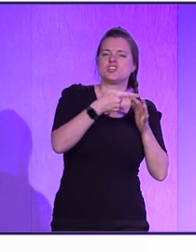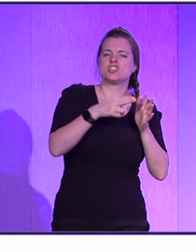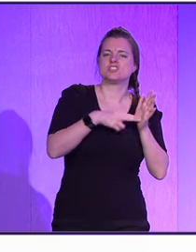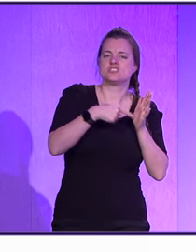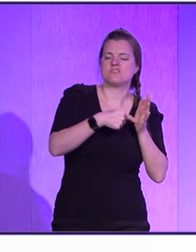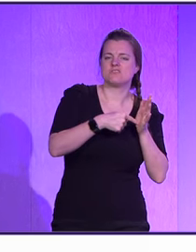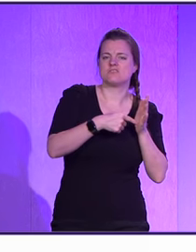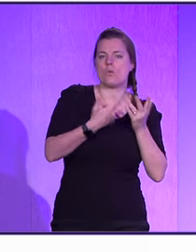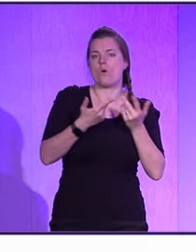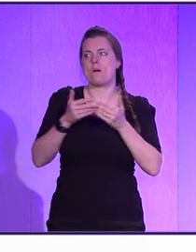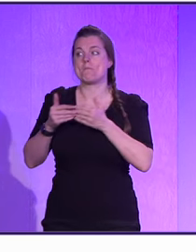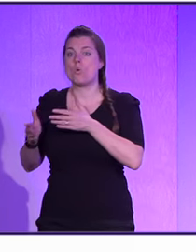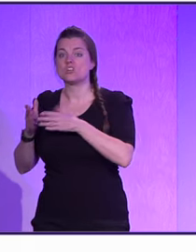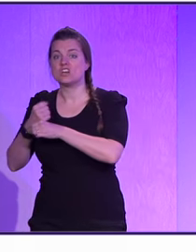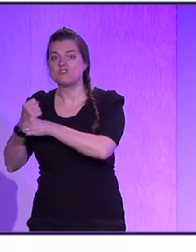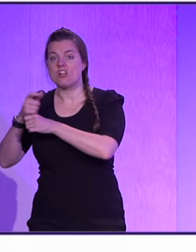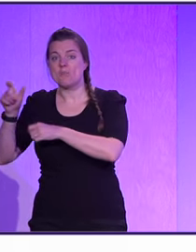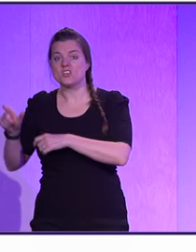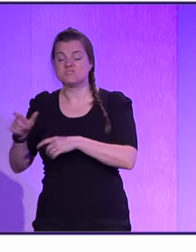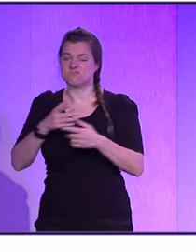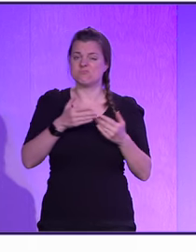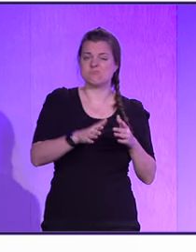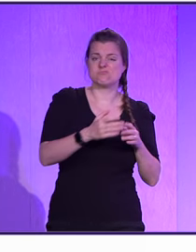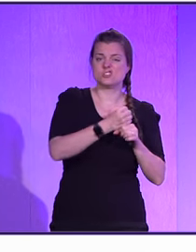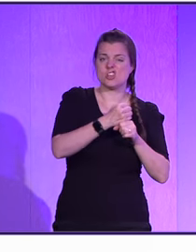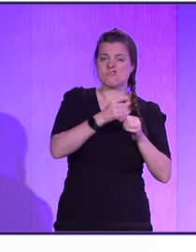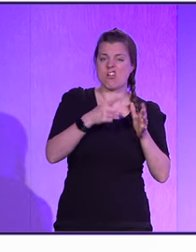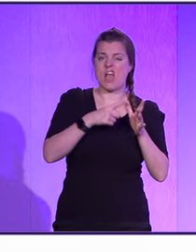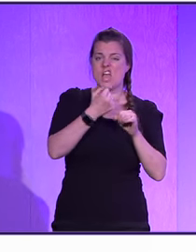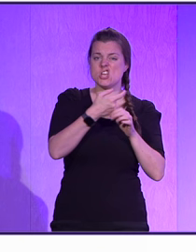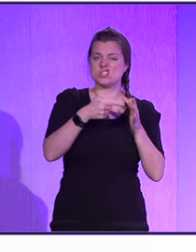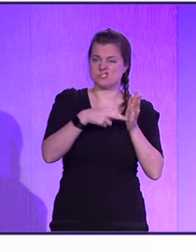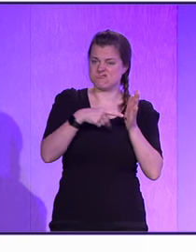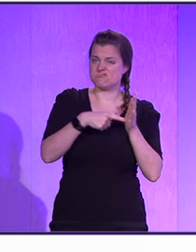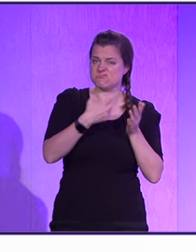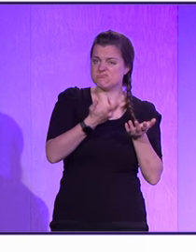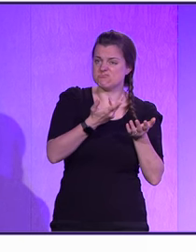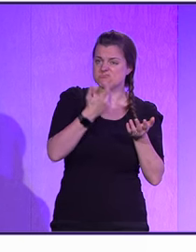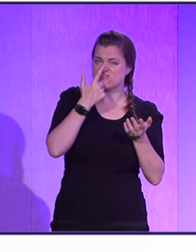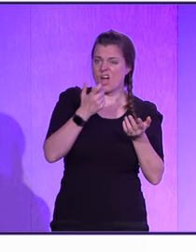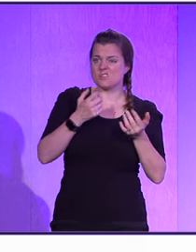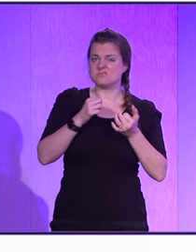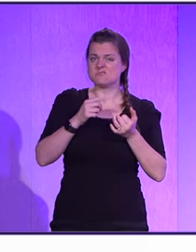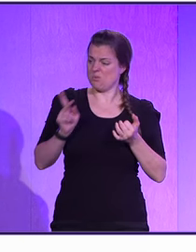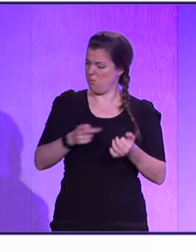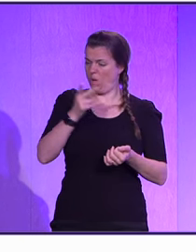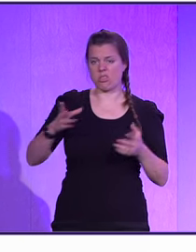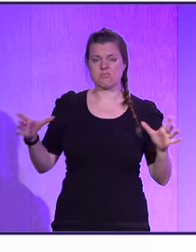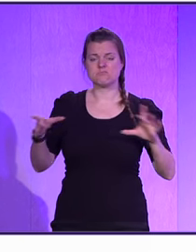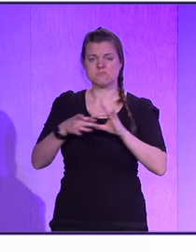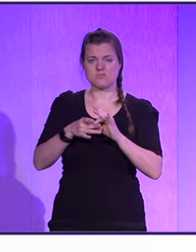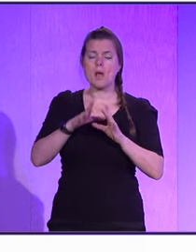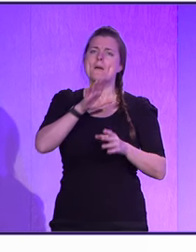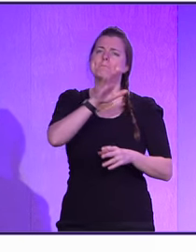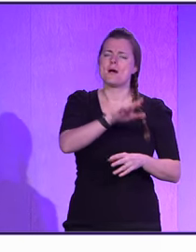generalizing. There's room for both. But if you can do things so faster, I doubt that we can